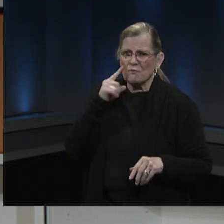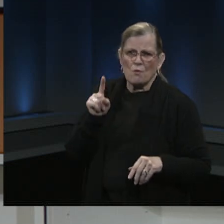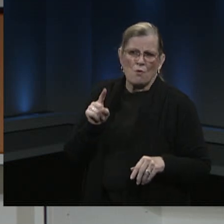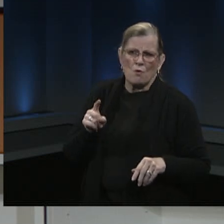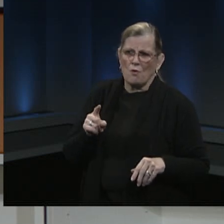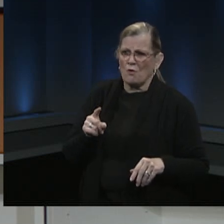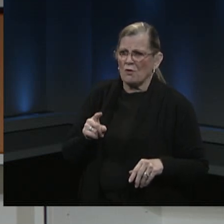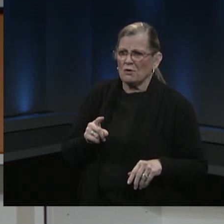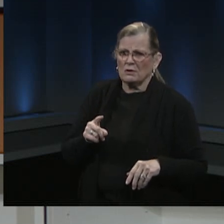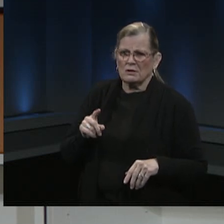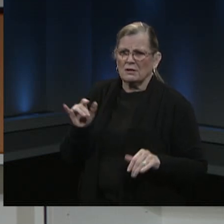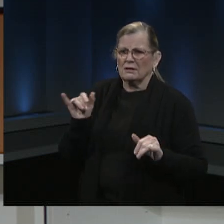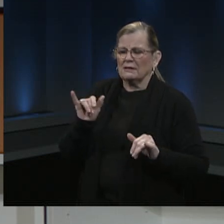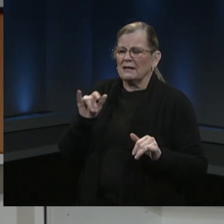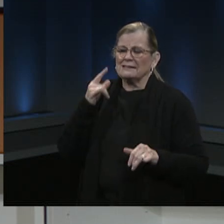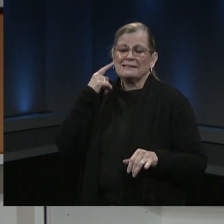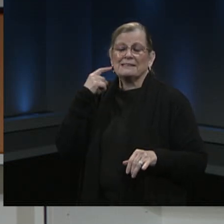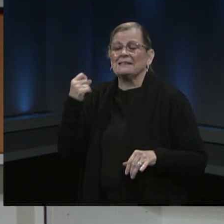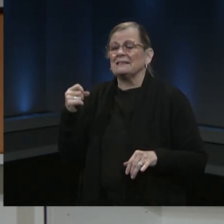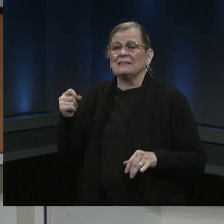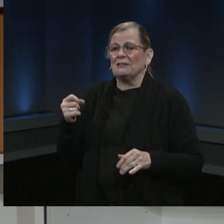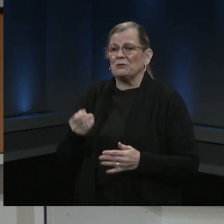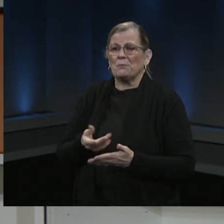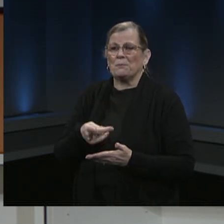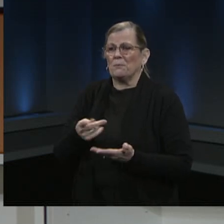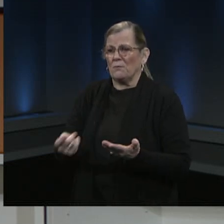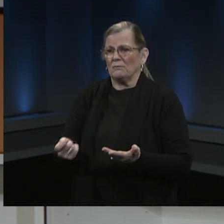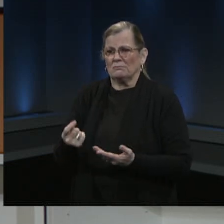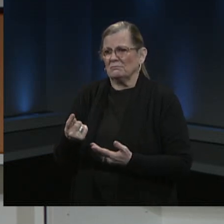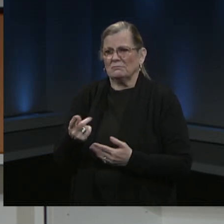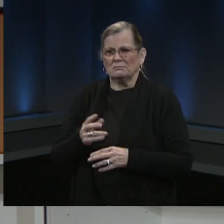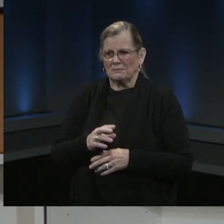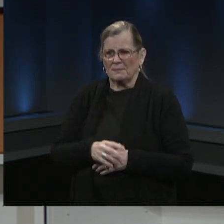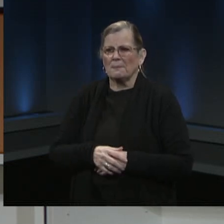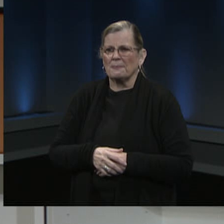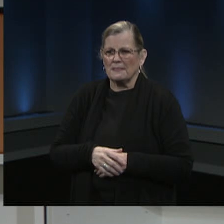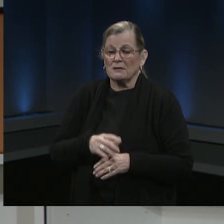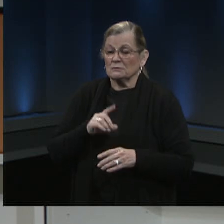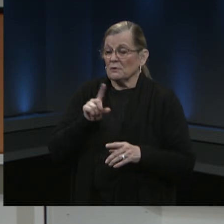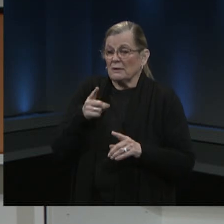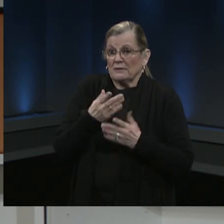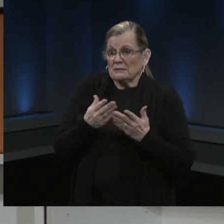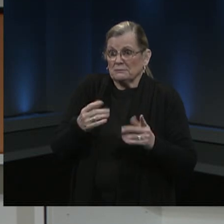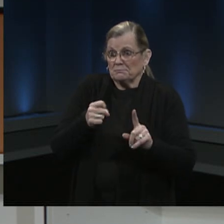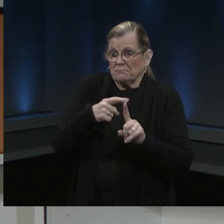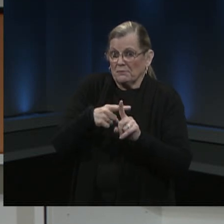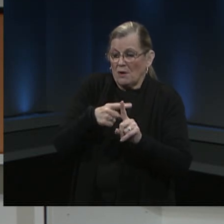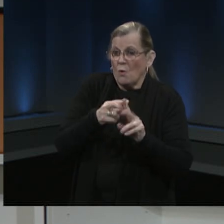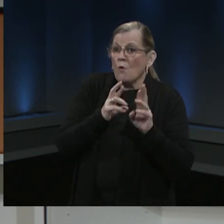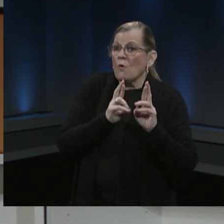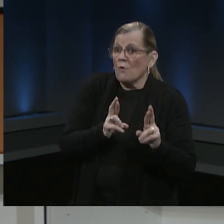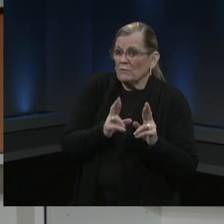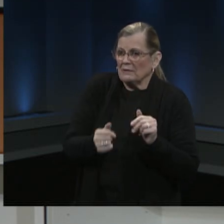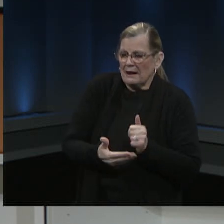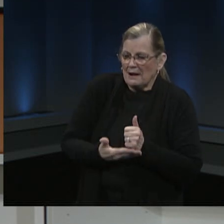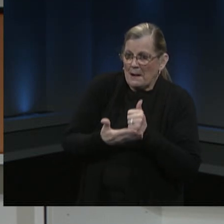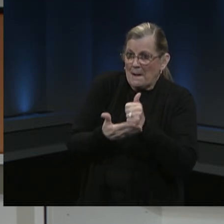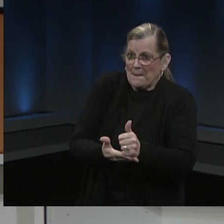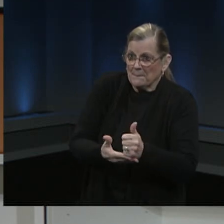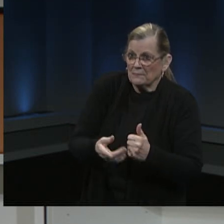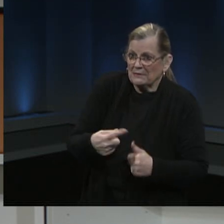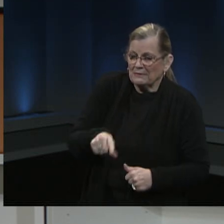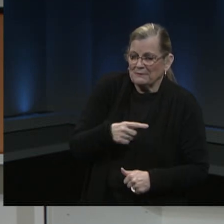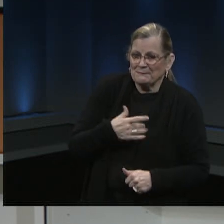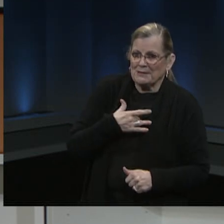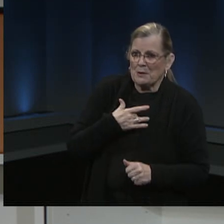one more promising development that we hope will make our staff feel more confident as they return